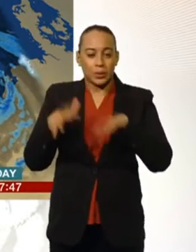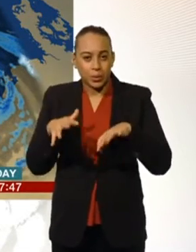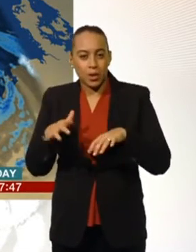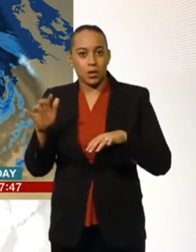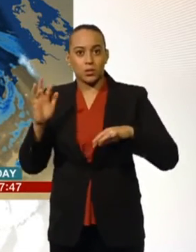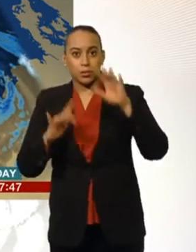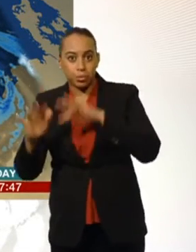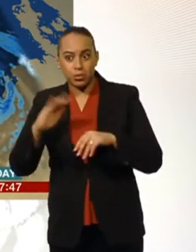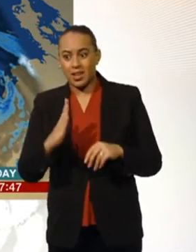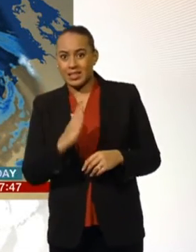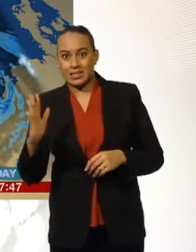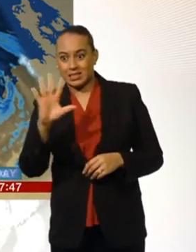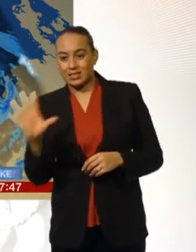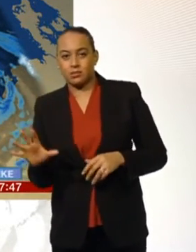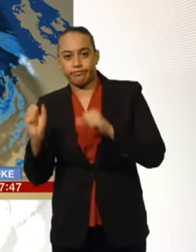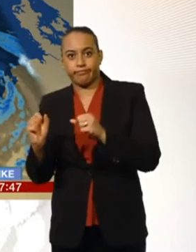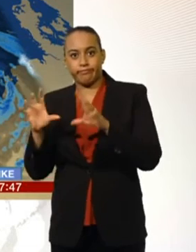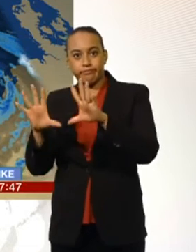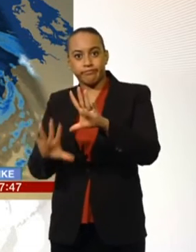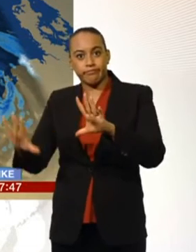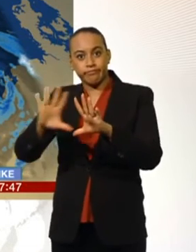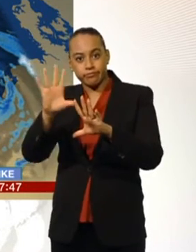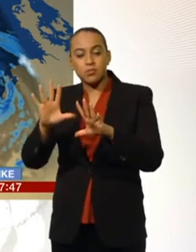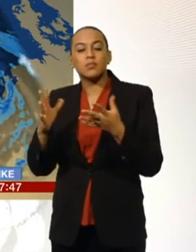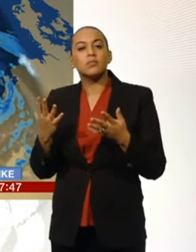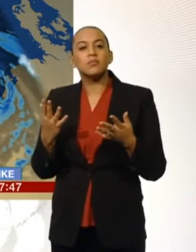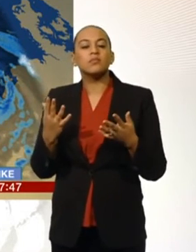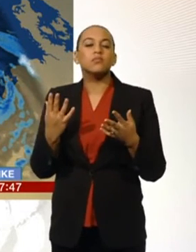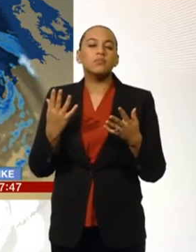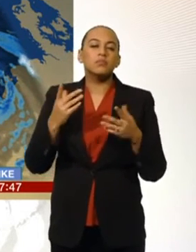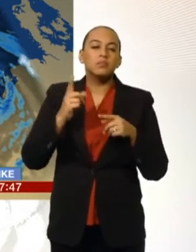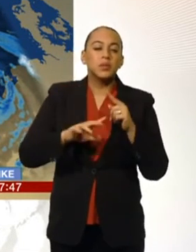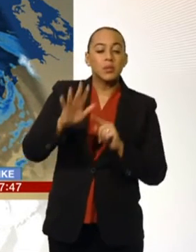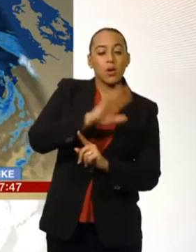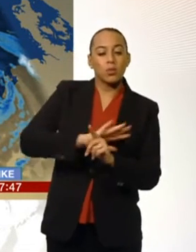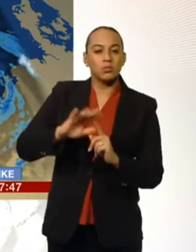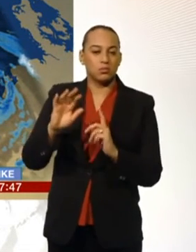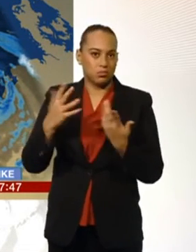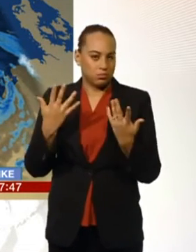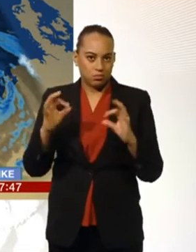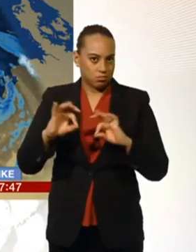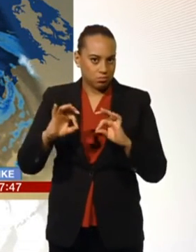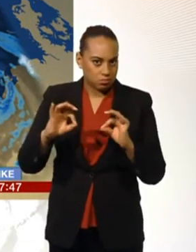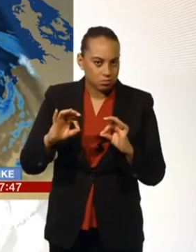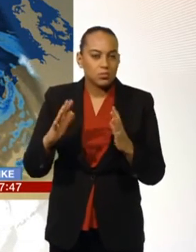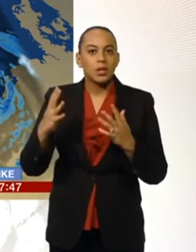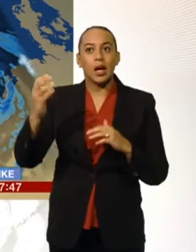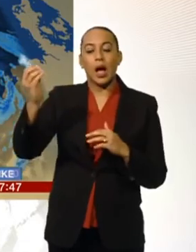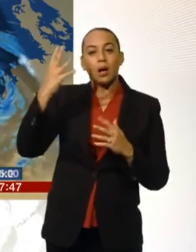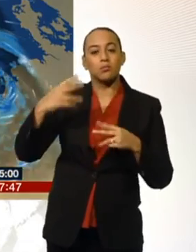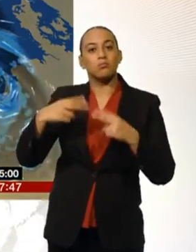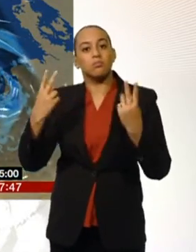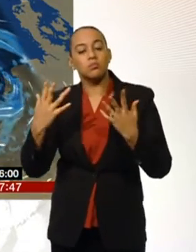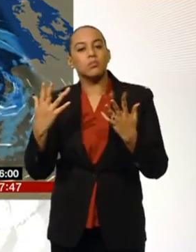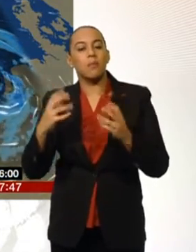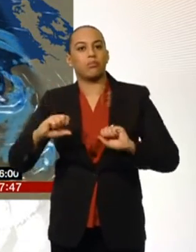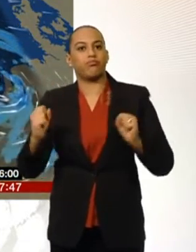as well into the afternoon. But come further west, most have the dry and sunny weather. Sleet and snow, though, into northern west of Scotland and Northern Ireland. And yes, it's